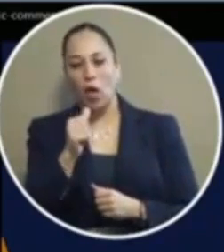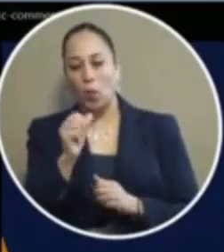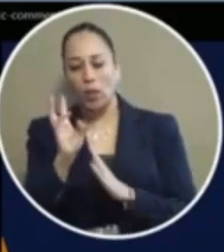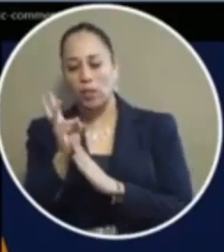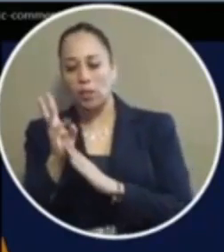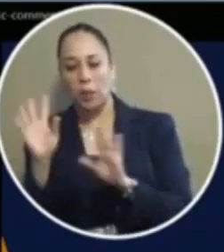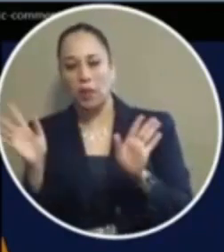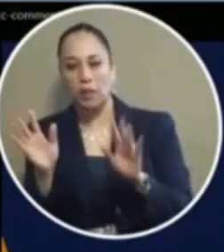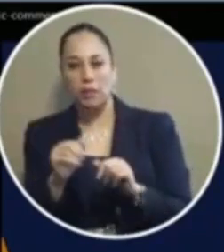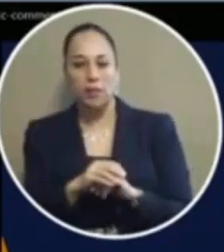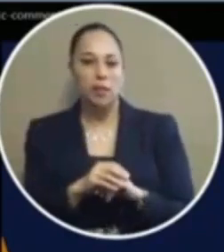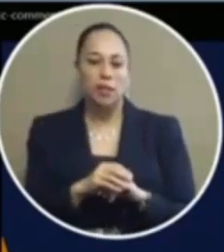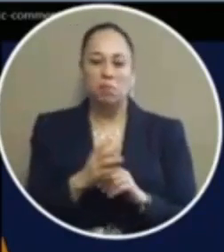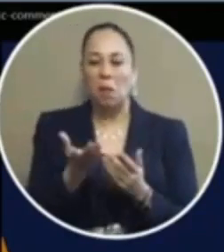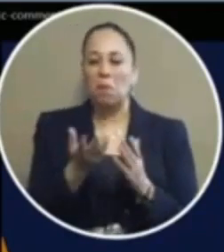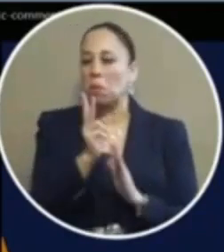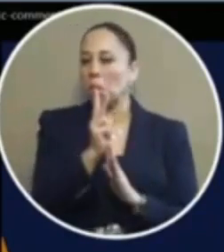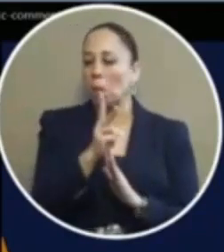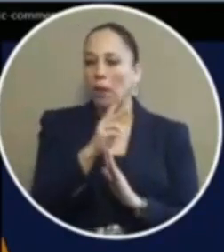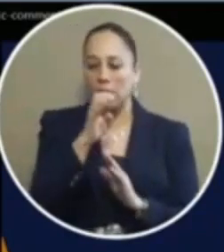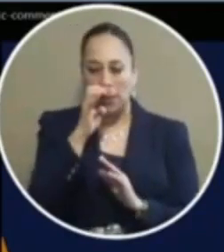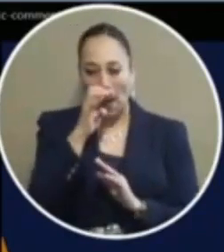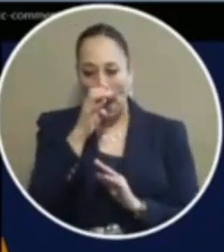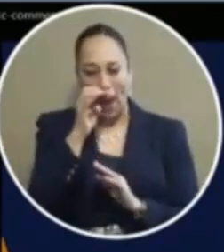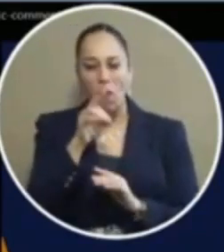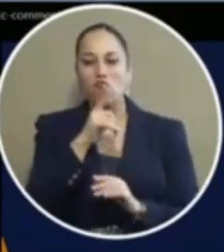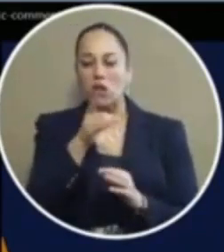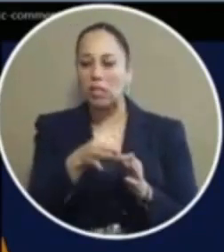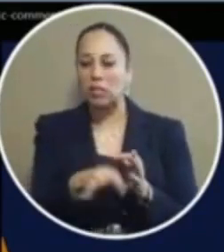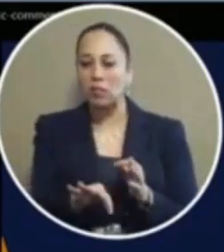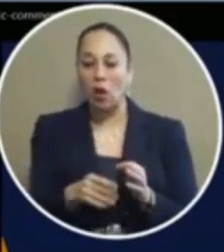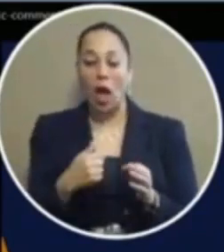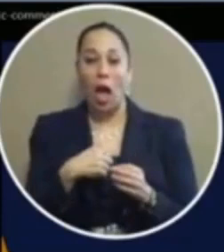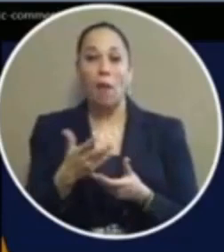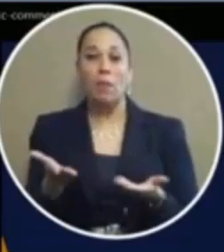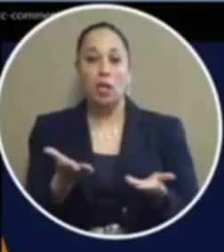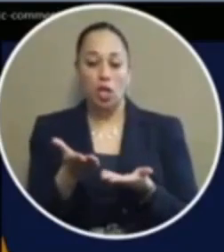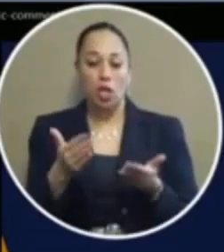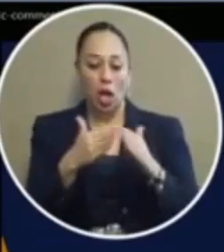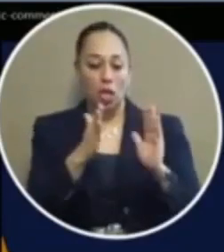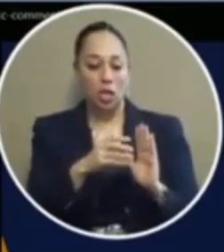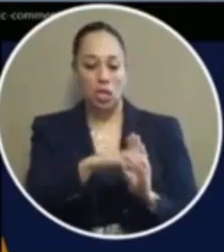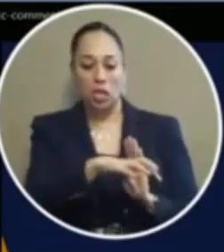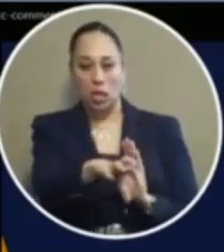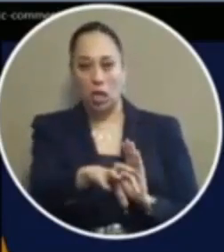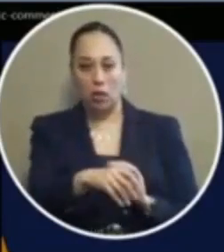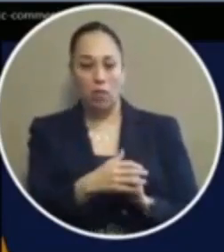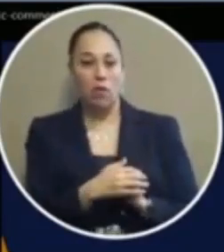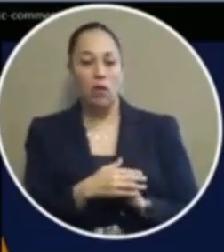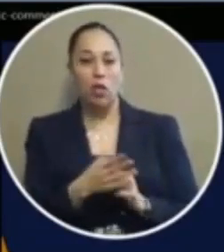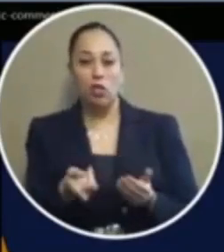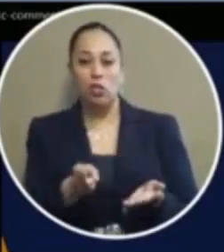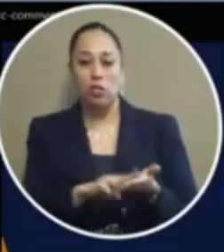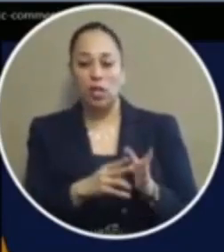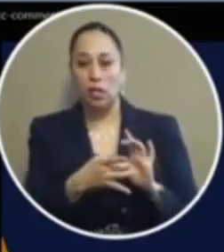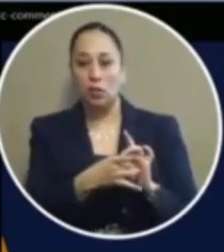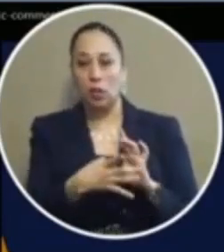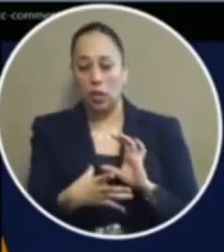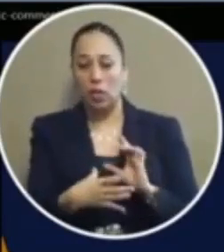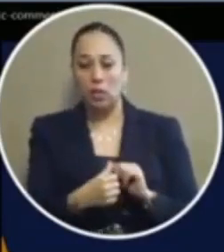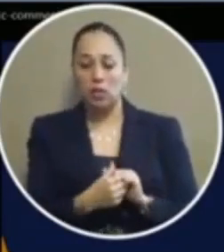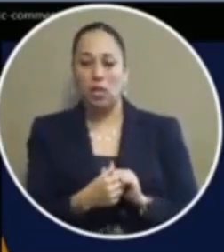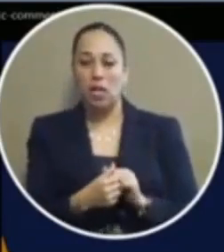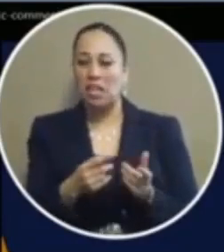actually i don't even think i'll take two minutes it's very simple i am here in favor of sight and release um